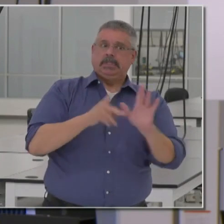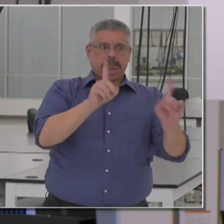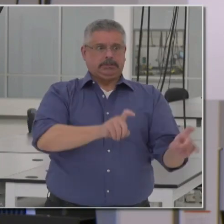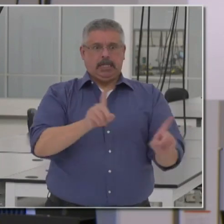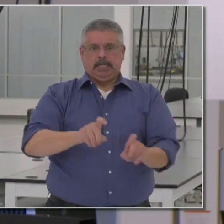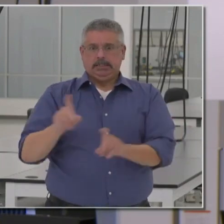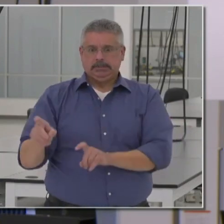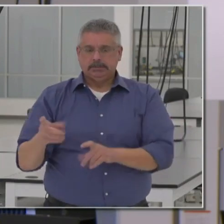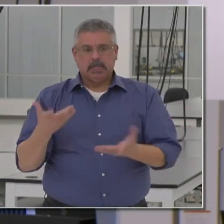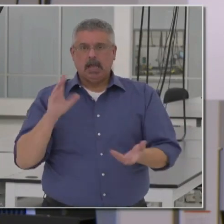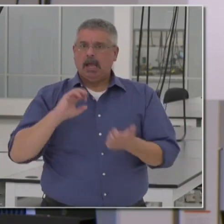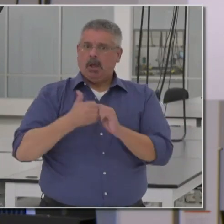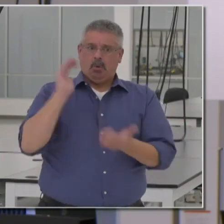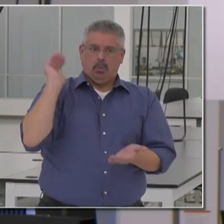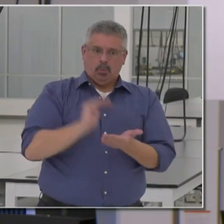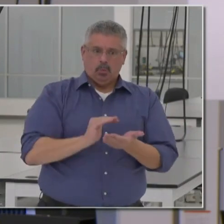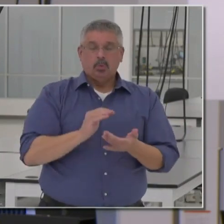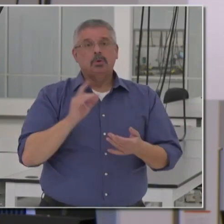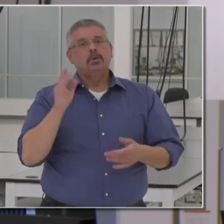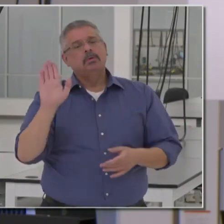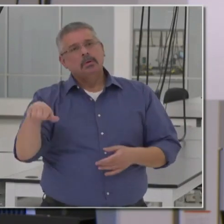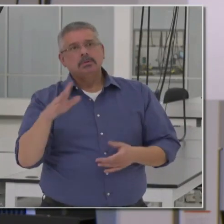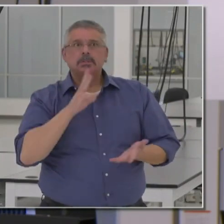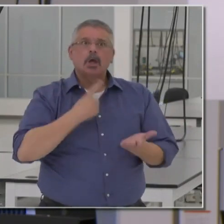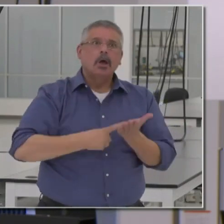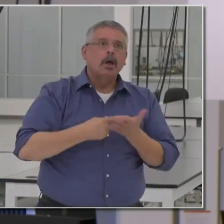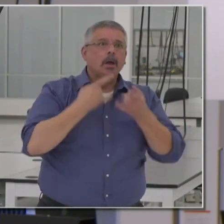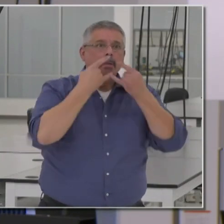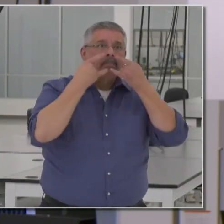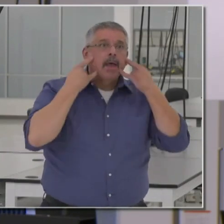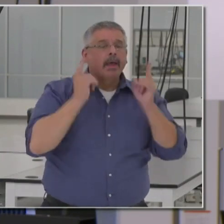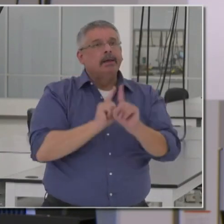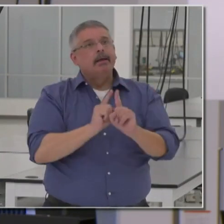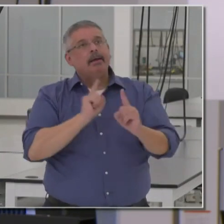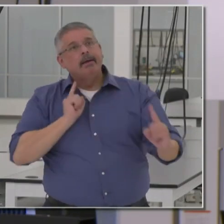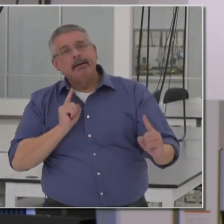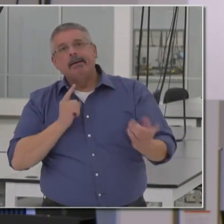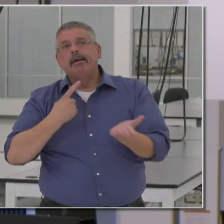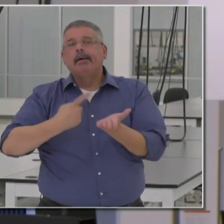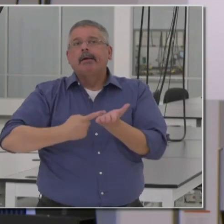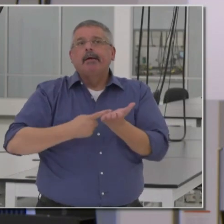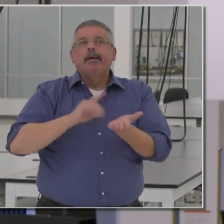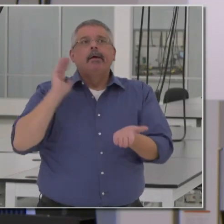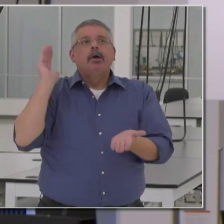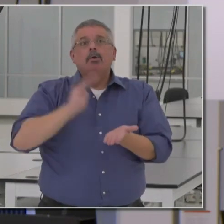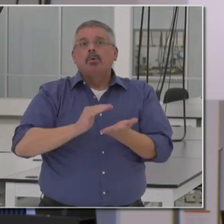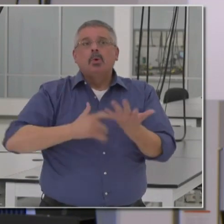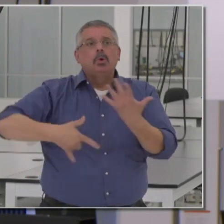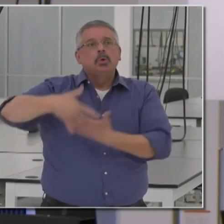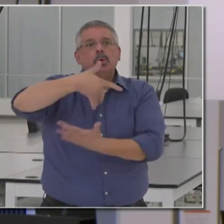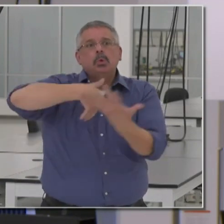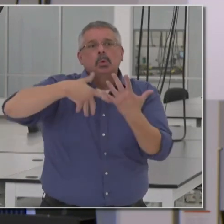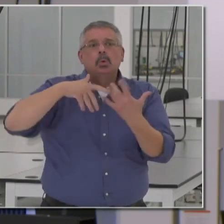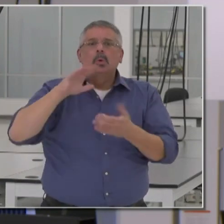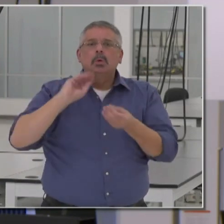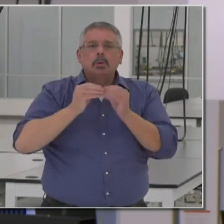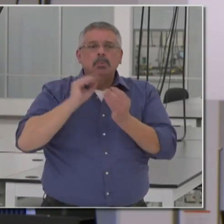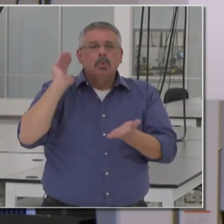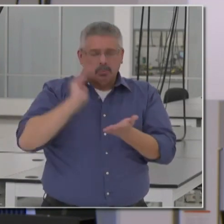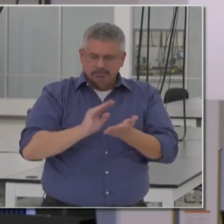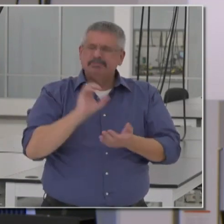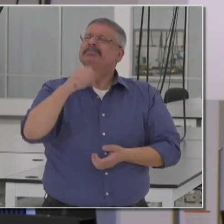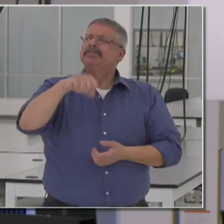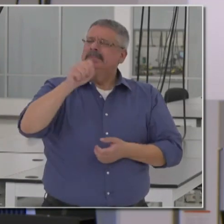many things that we do, we talk to you about wearing your mask, about keeping distance, about reducing mixing, and all of those are critical,